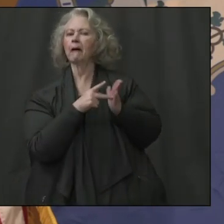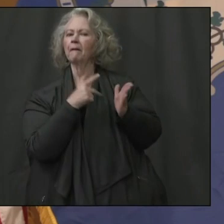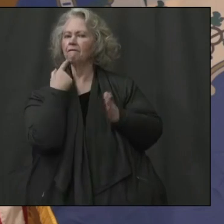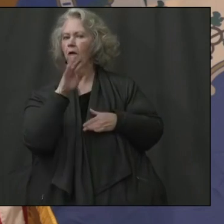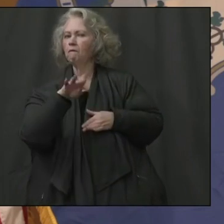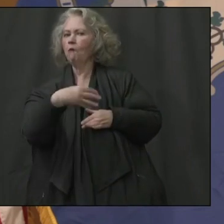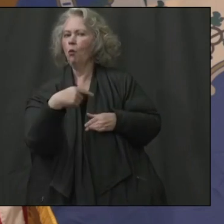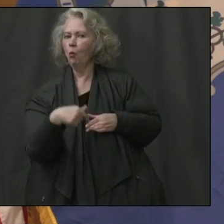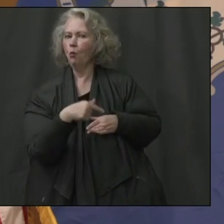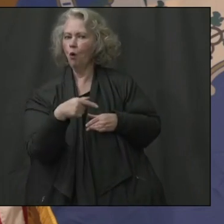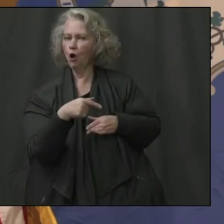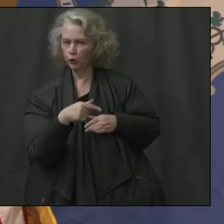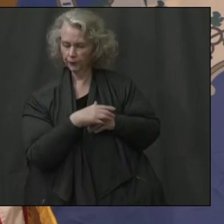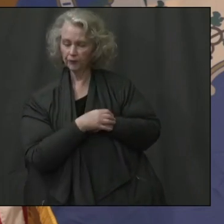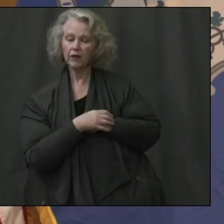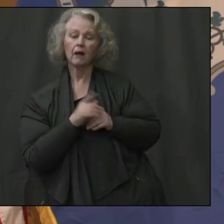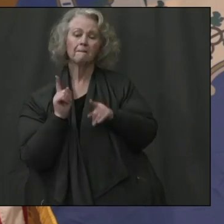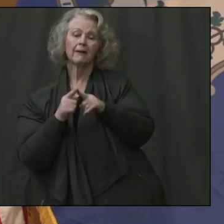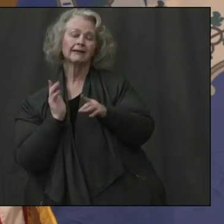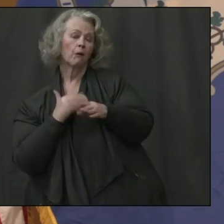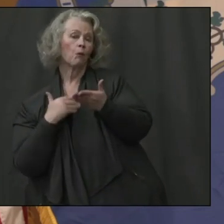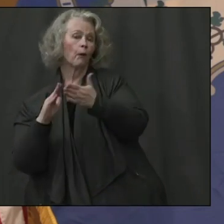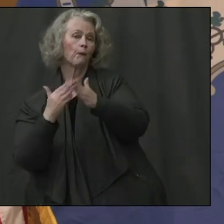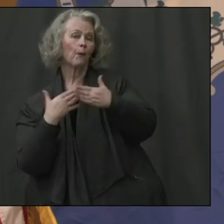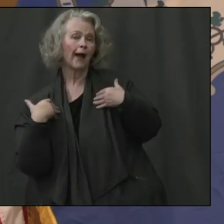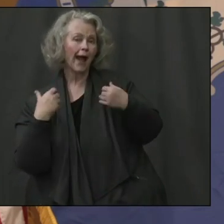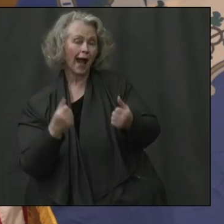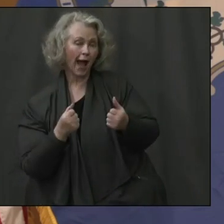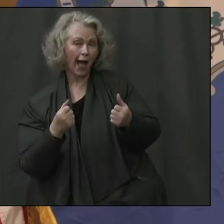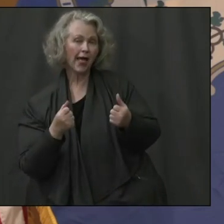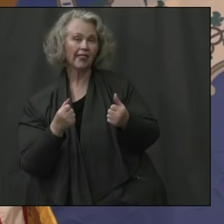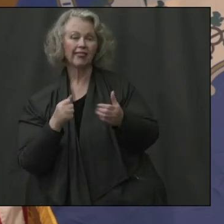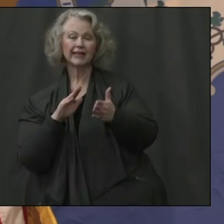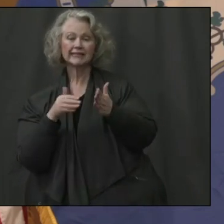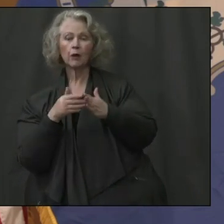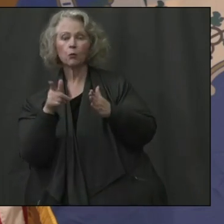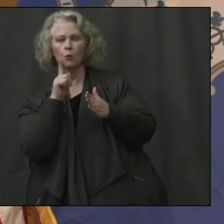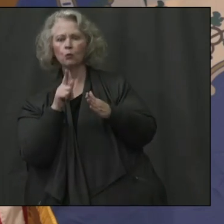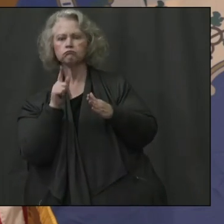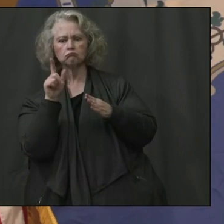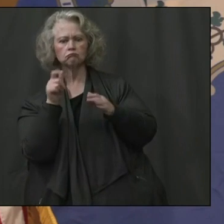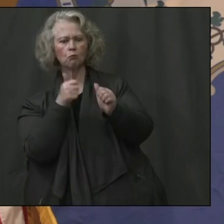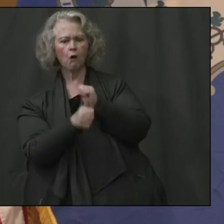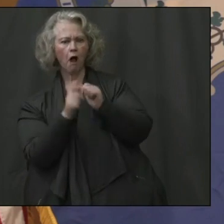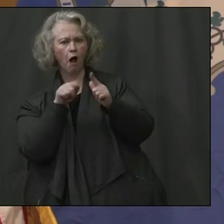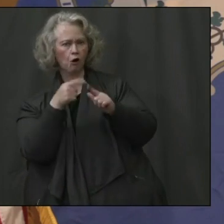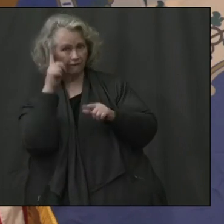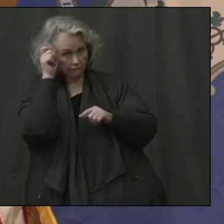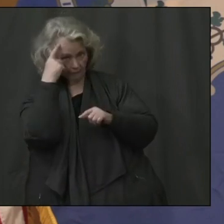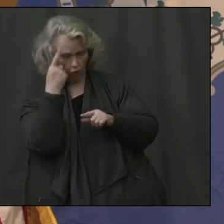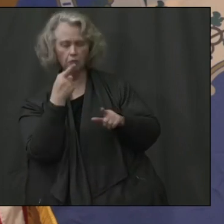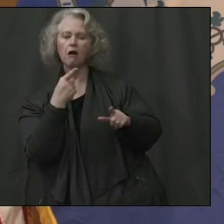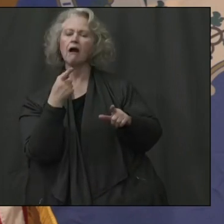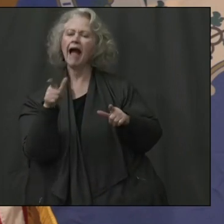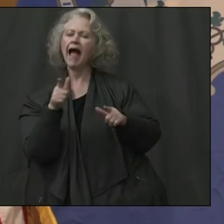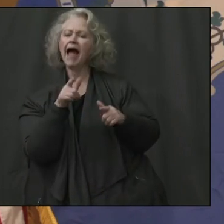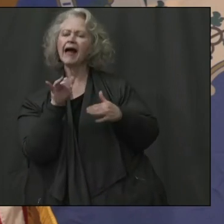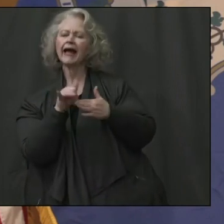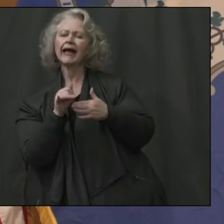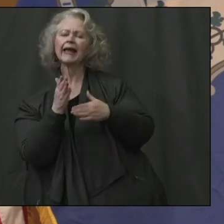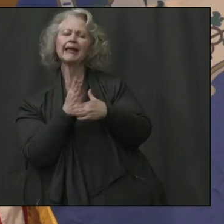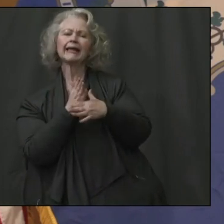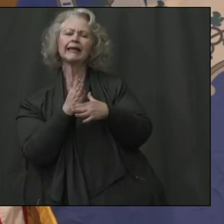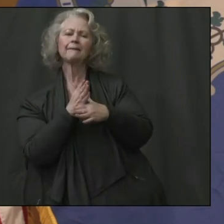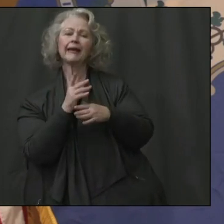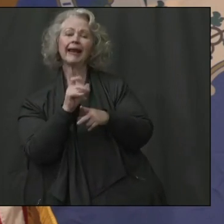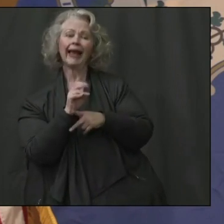the same for our community health centers, federally qualified health centers, to our residential care homes or intermediate care facilities where they have